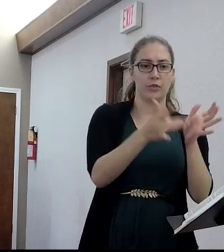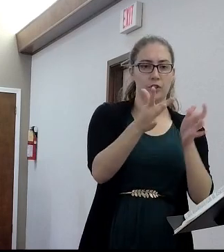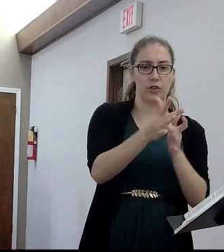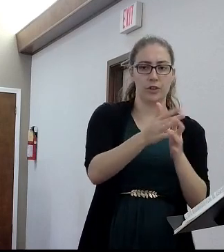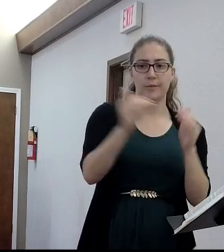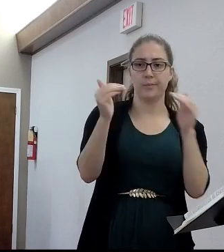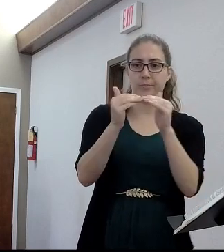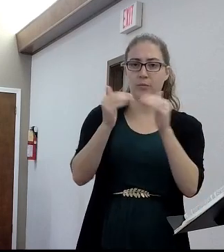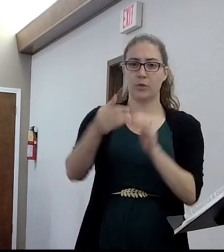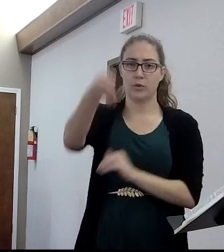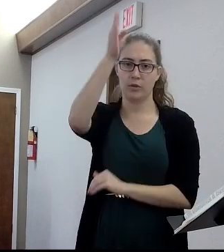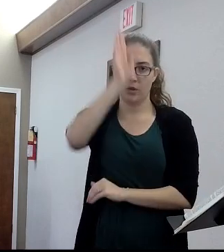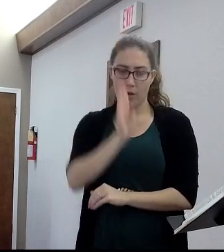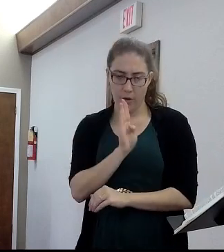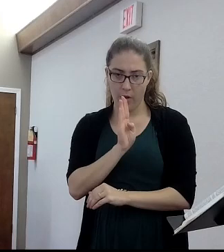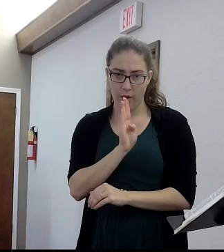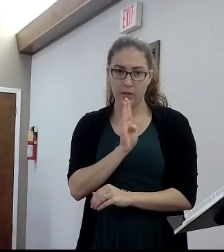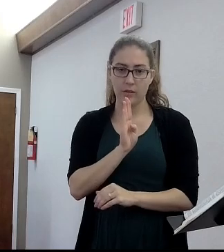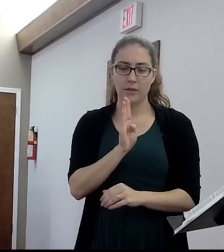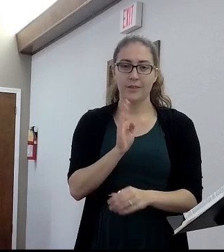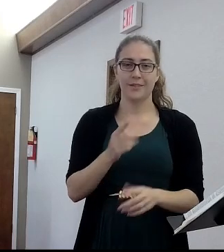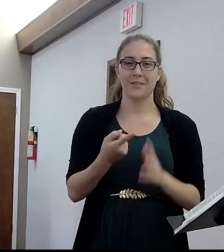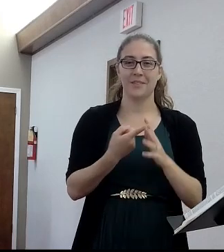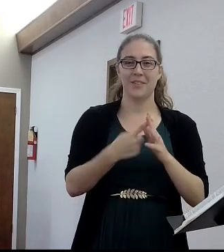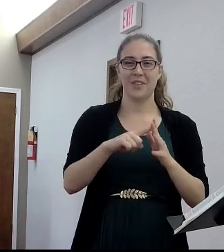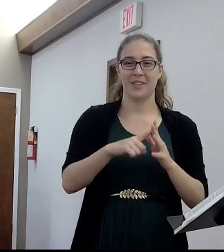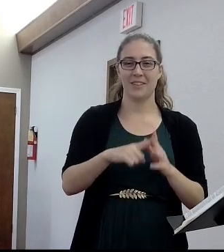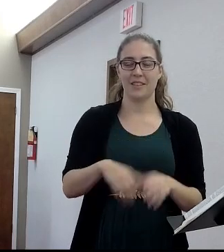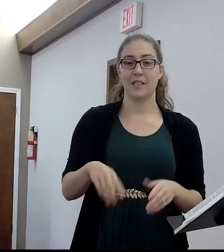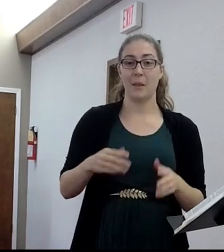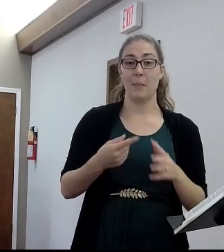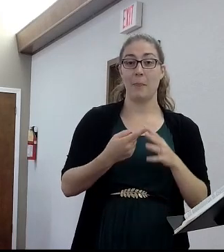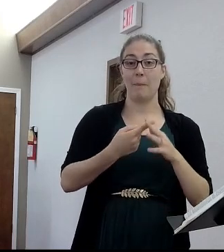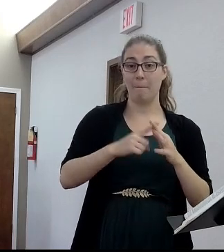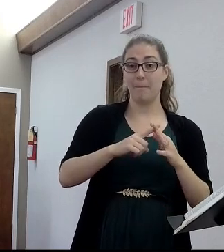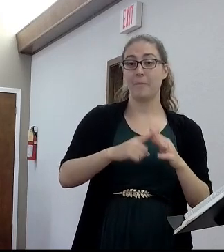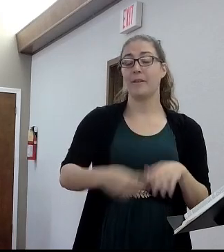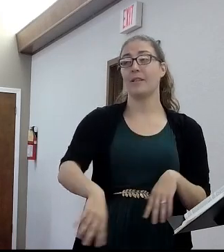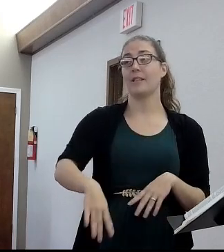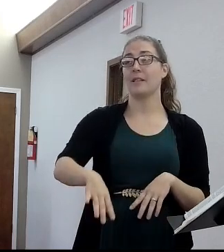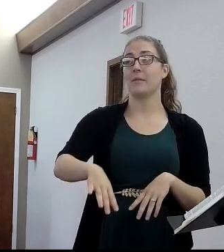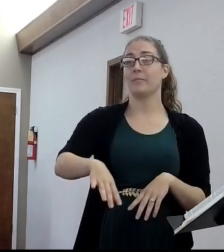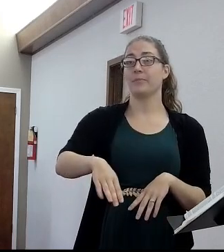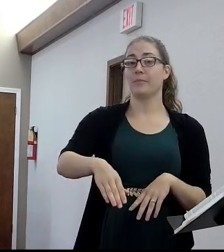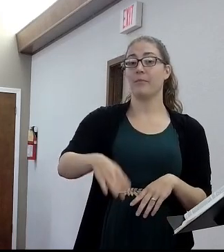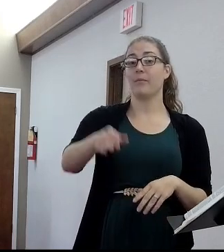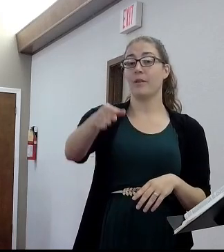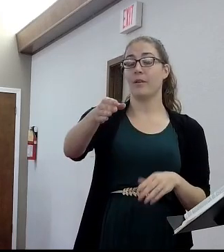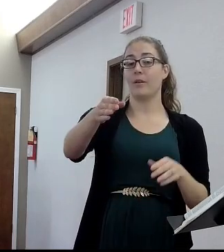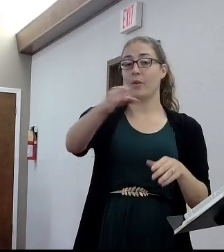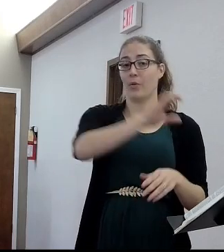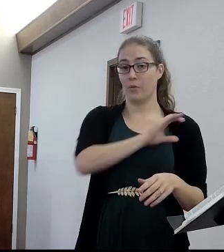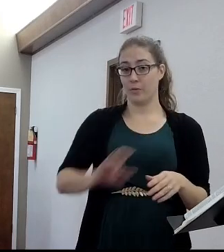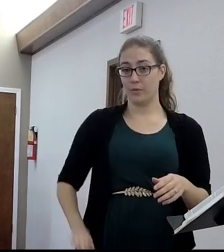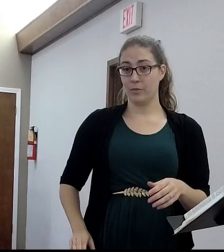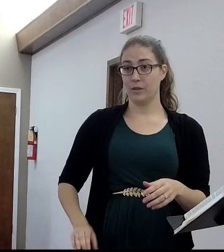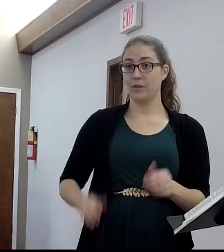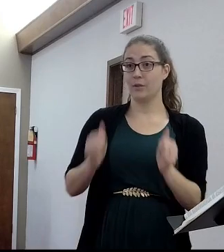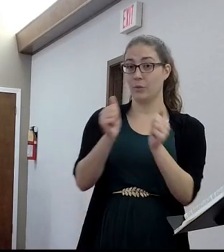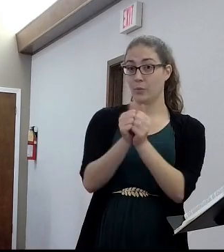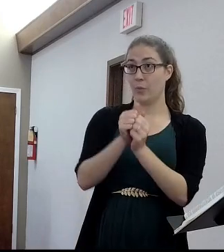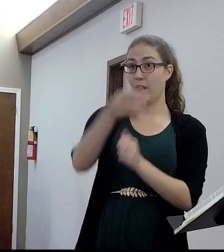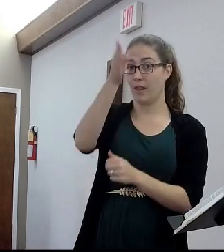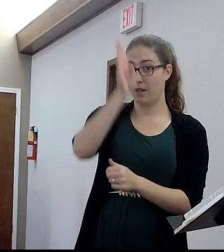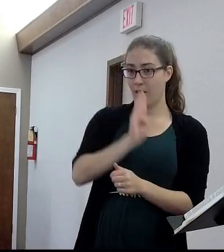why it starts with, in the beginning, what's the word? And the word was with God. doesn't start with the genealogy because he's always been. Then, it moves